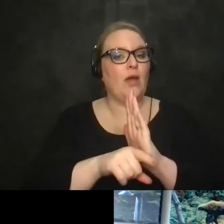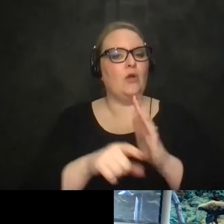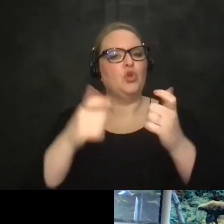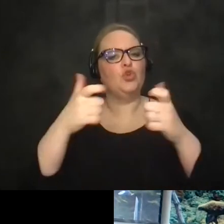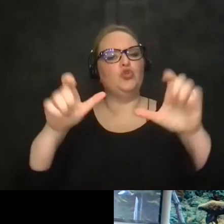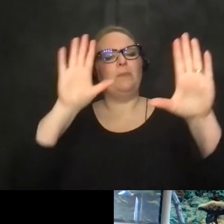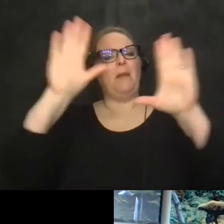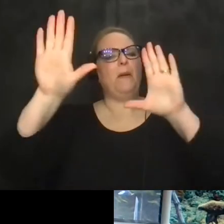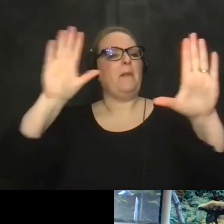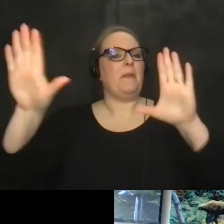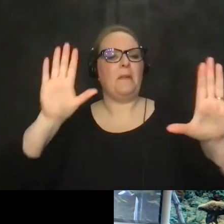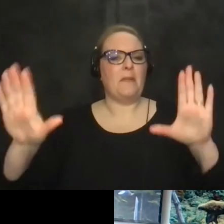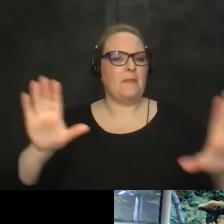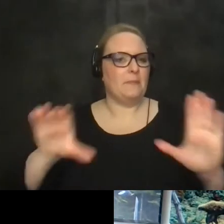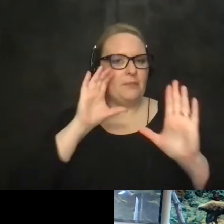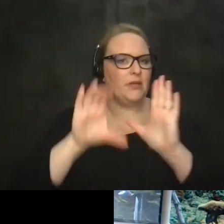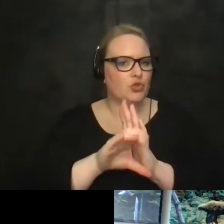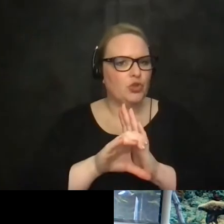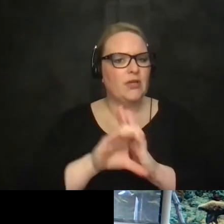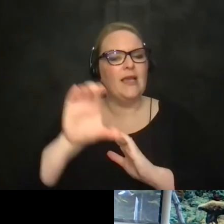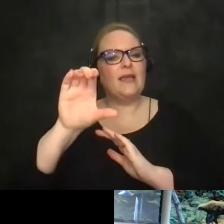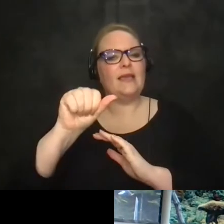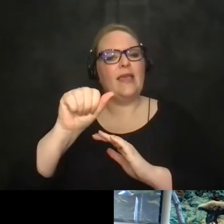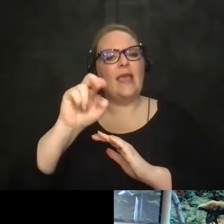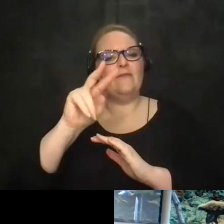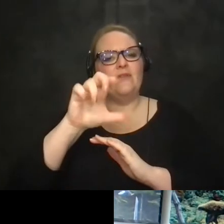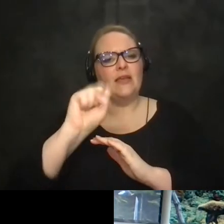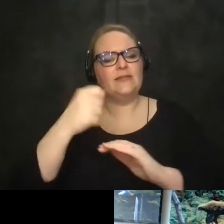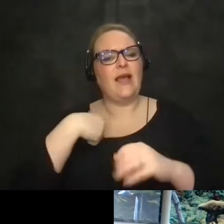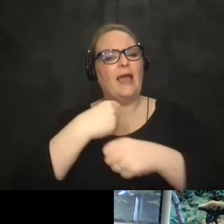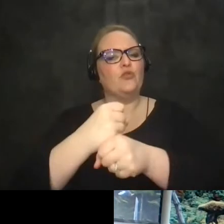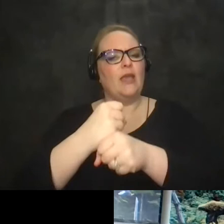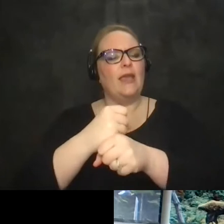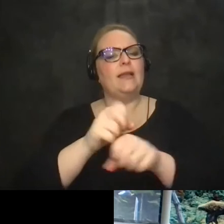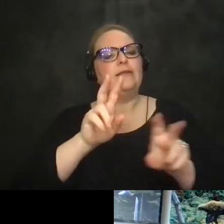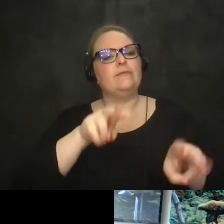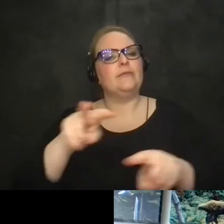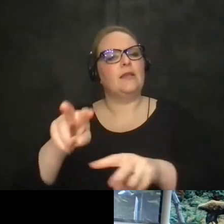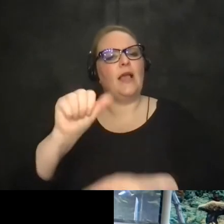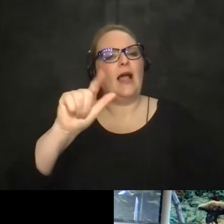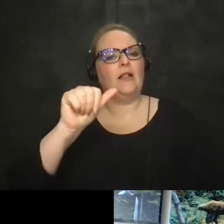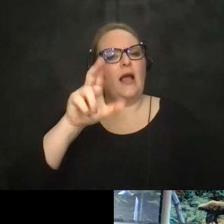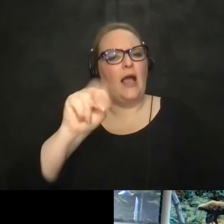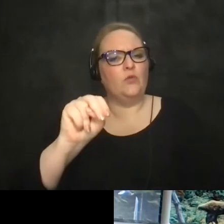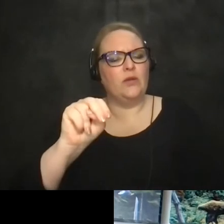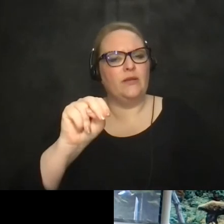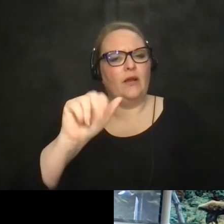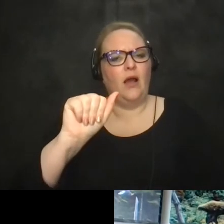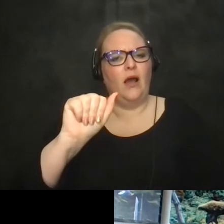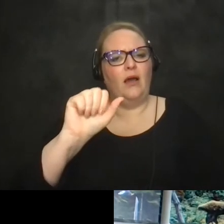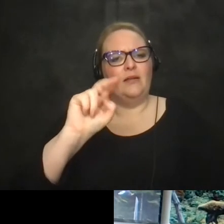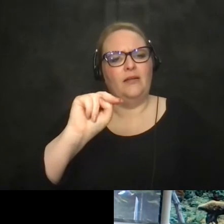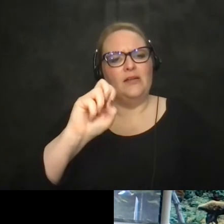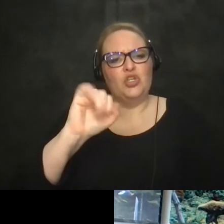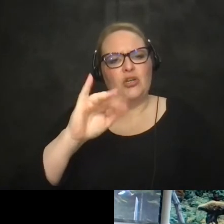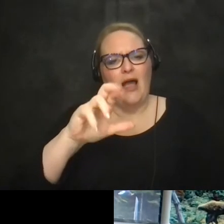grid of photography on canvas that i created while exploring the unceded territory of the algonquin anishinabeg and i